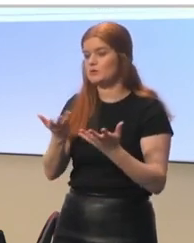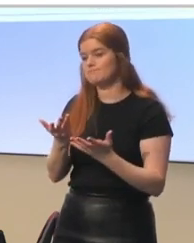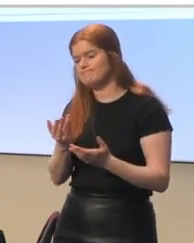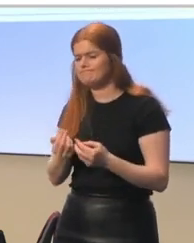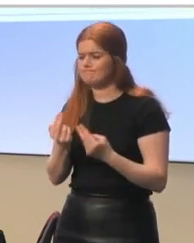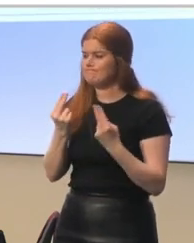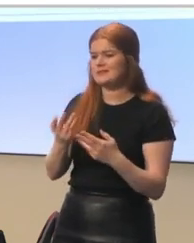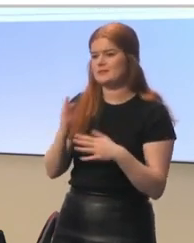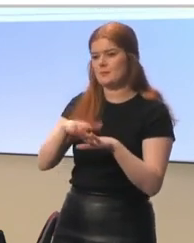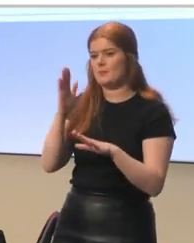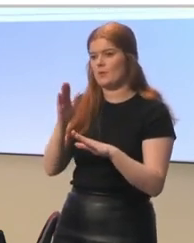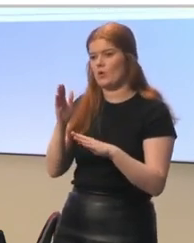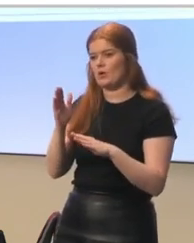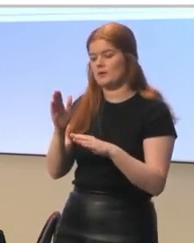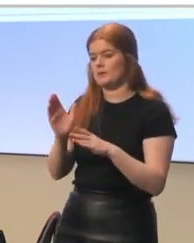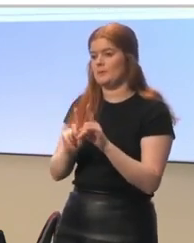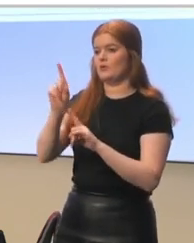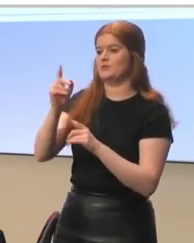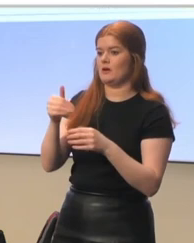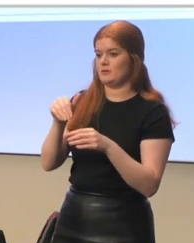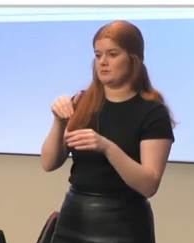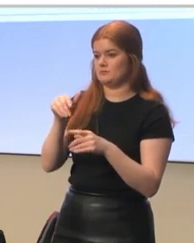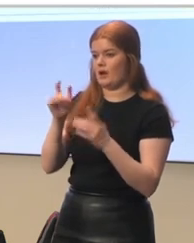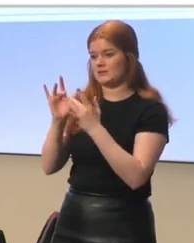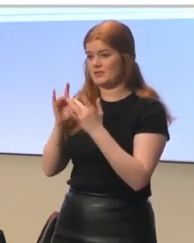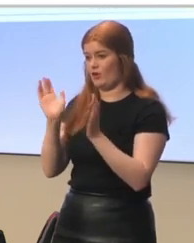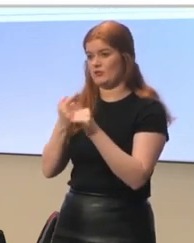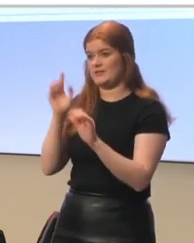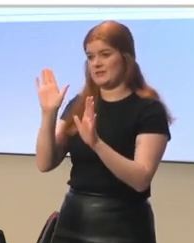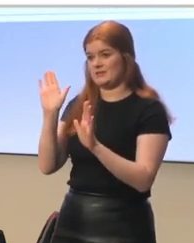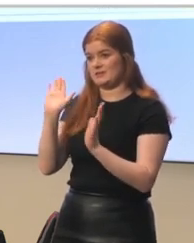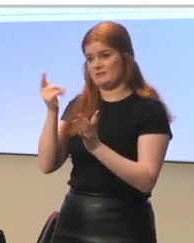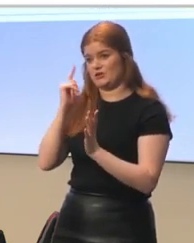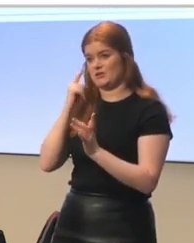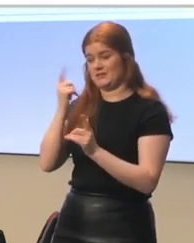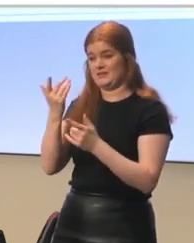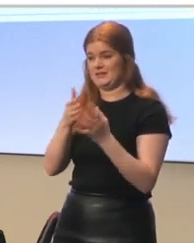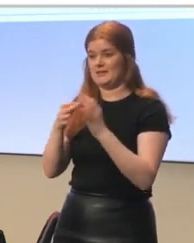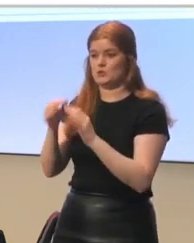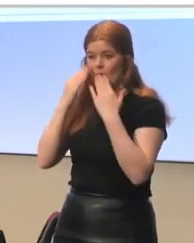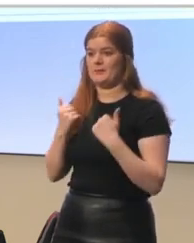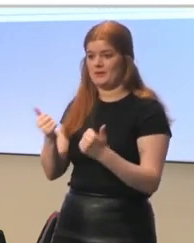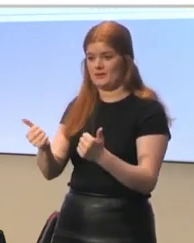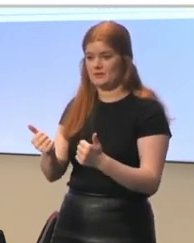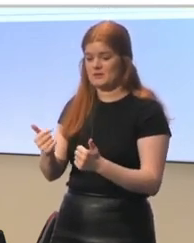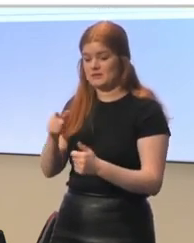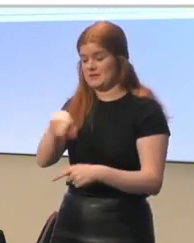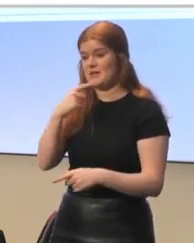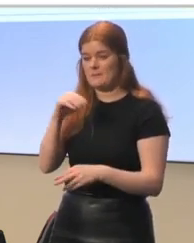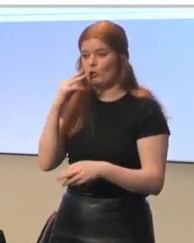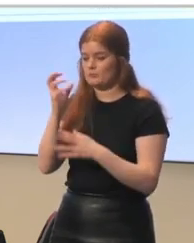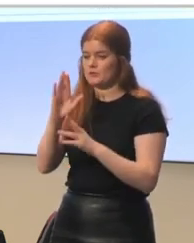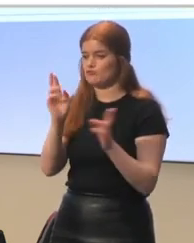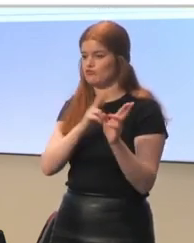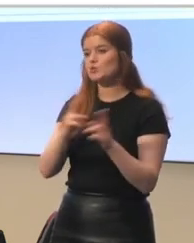need more and improved contact. So, you already see here, it's related to well-being as well. They said it's important to have a routine. And here,